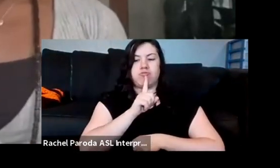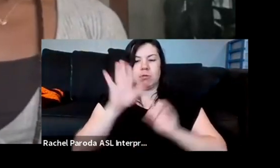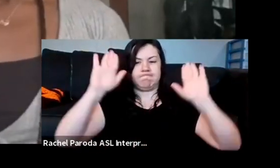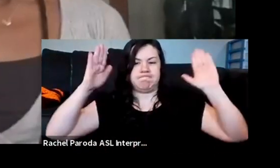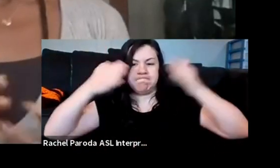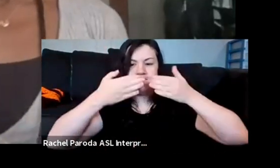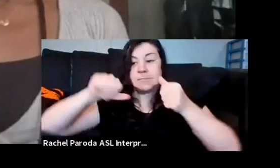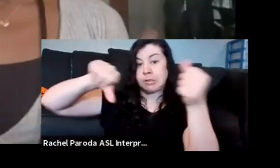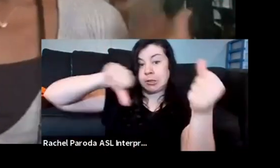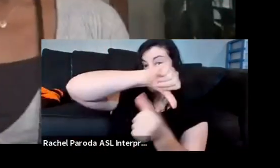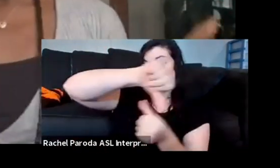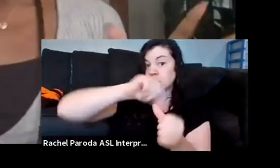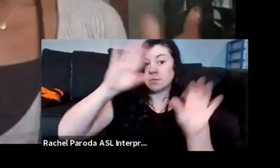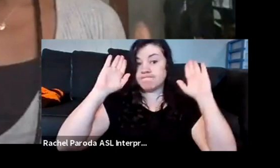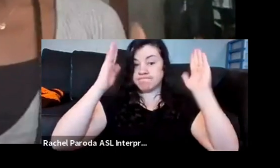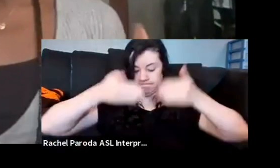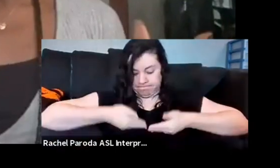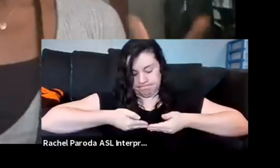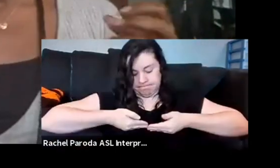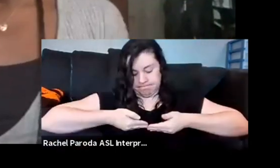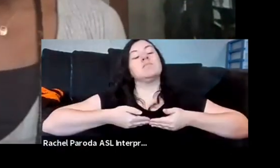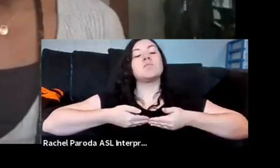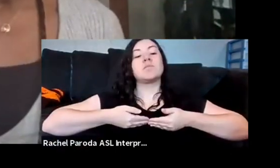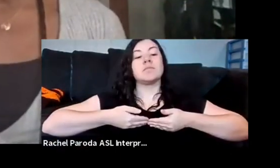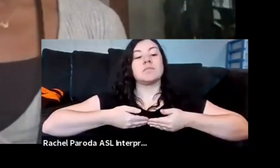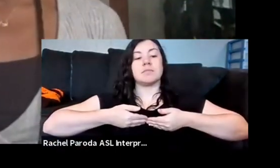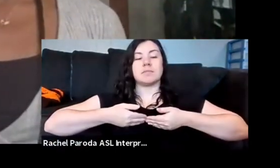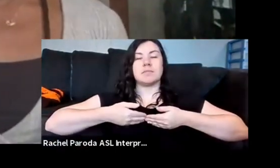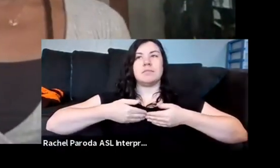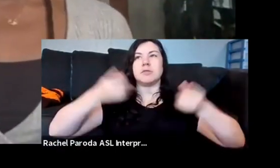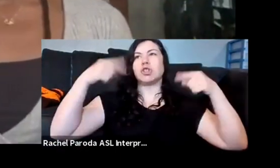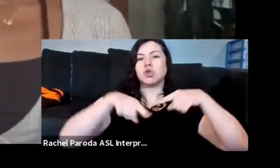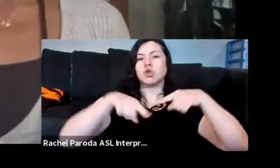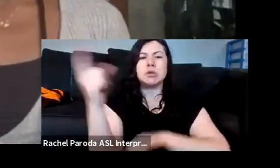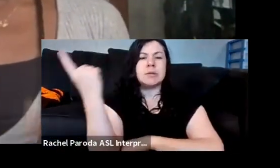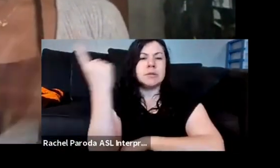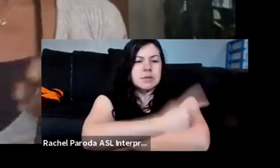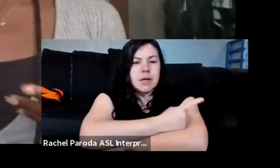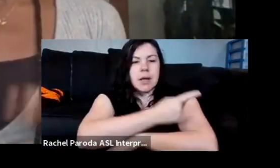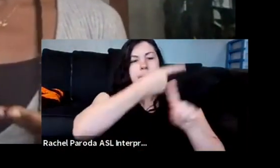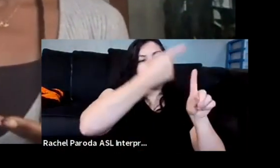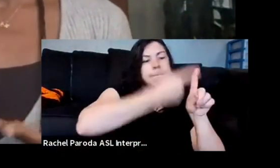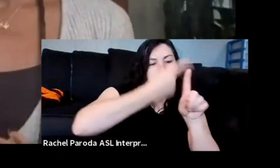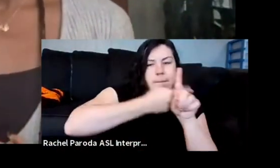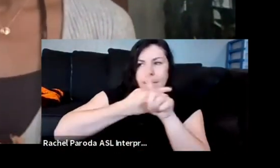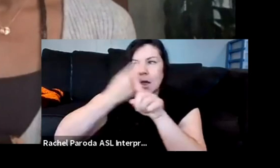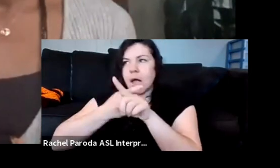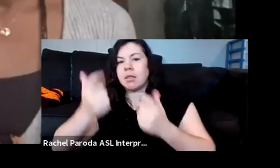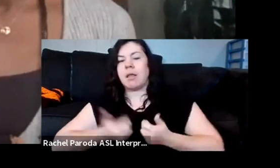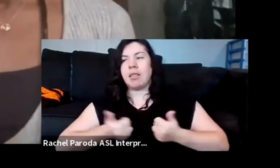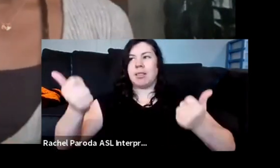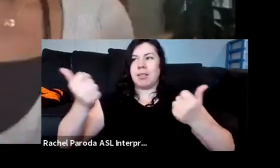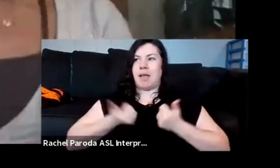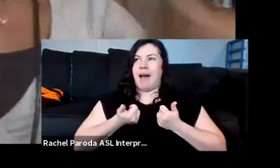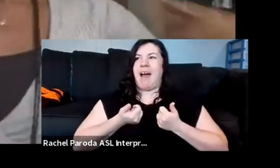So the first thing I like to do, because we gather energies throughout the day, throughout the months, throughout our lives that don't actually belong to